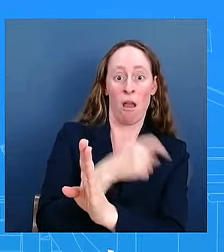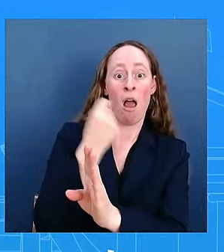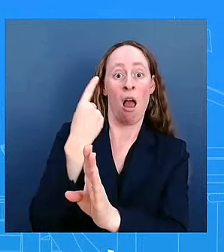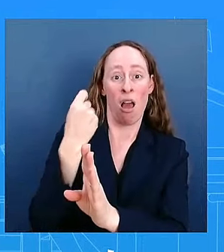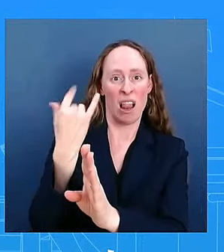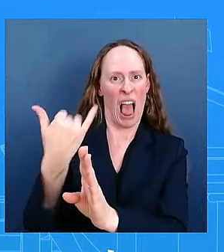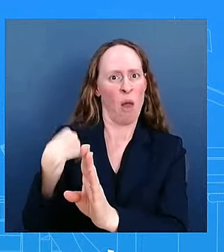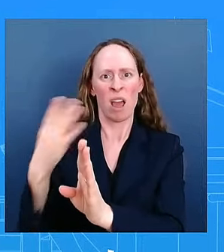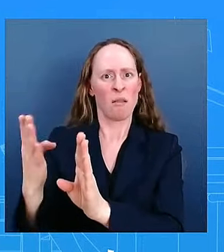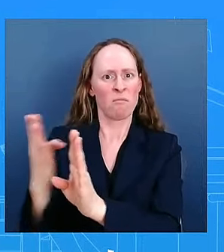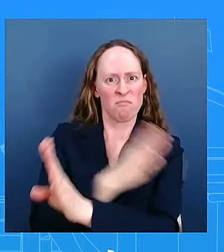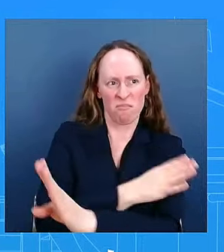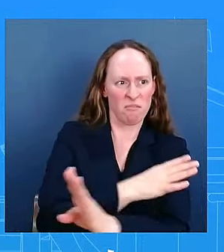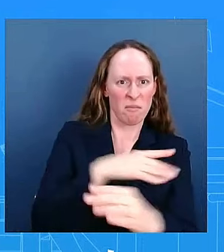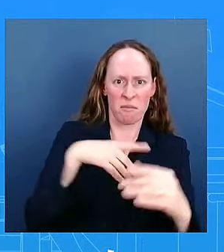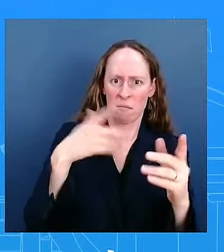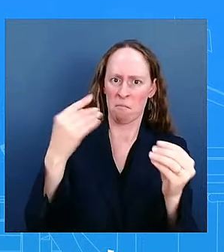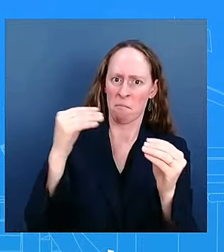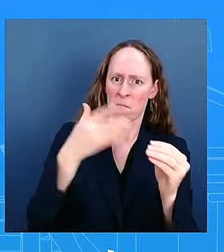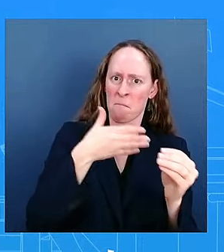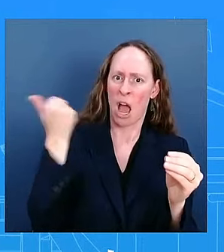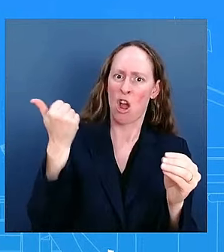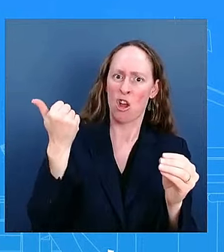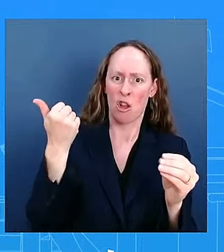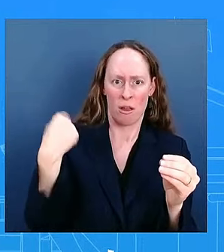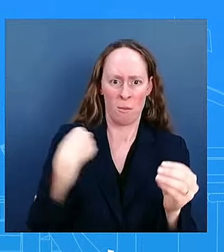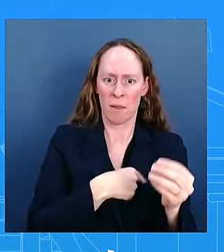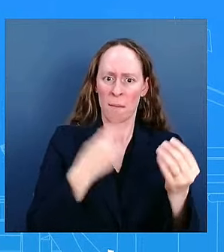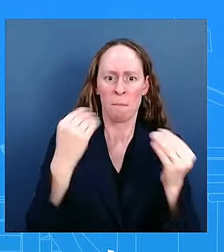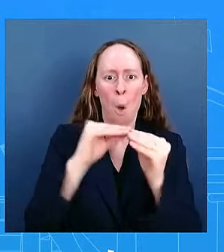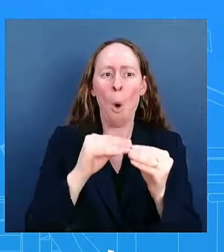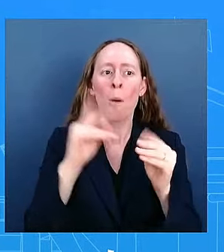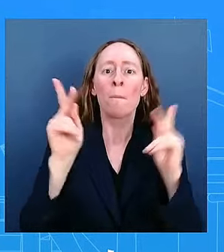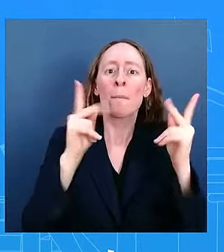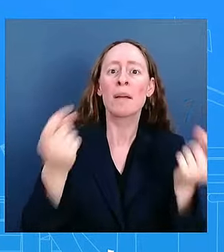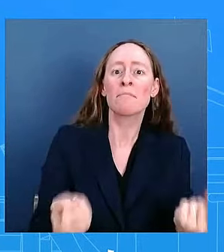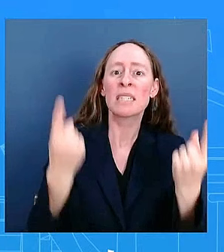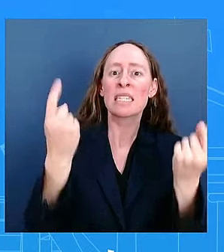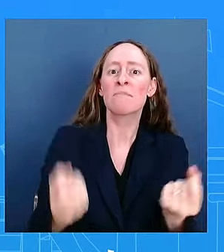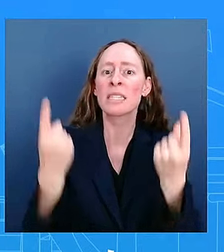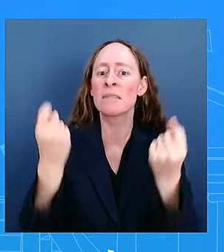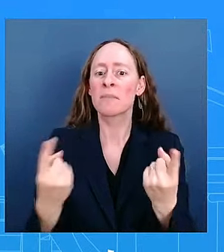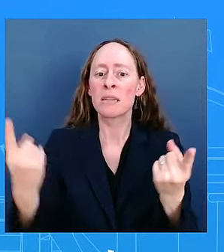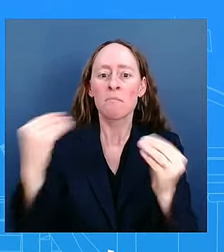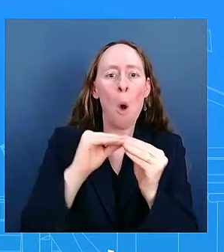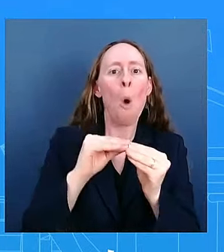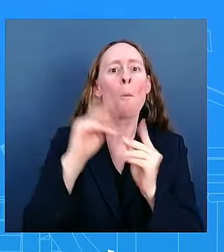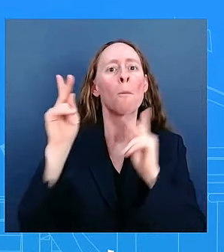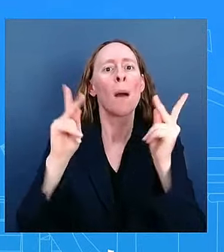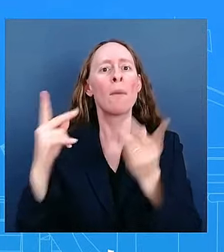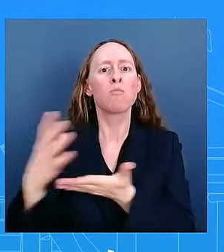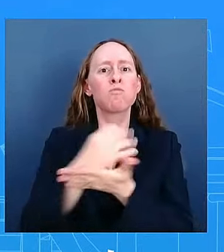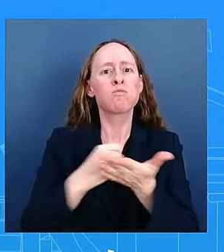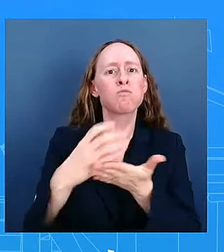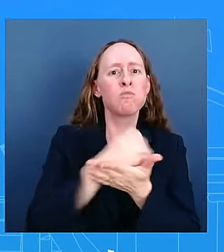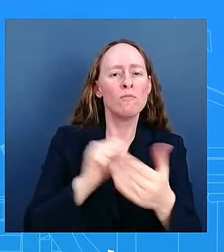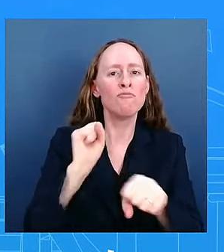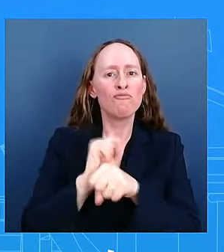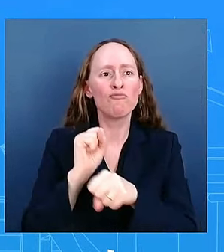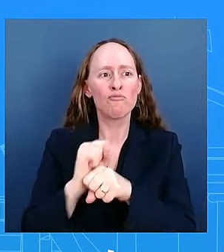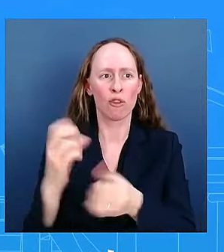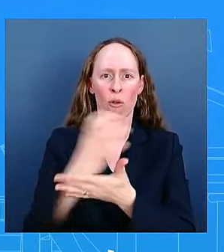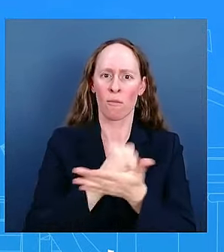than it was expected to be real wages and incomes have also consistently been on the upswing with real